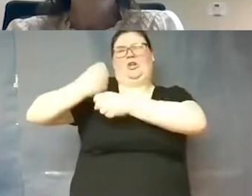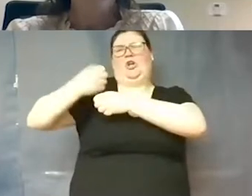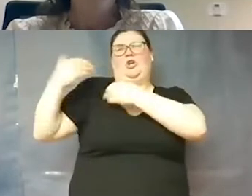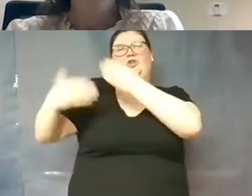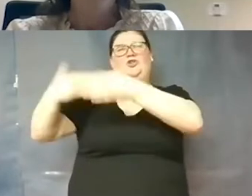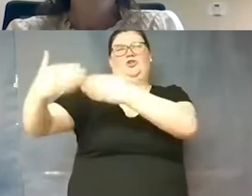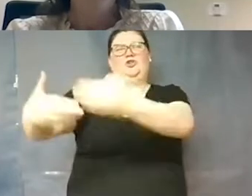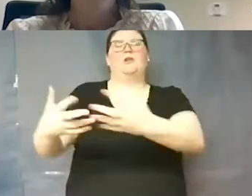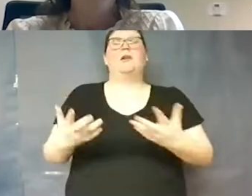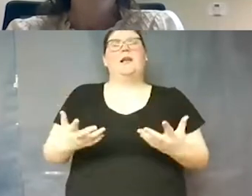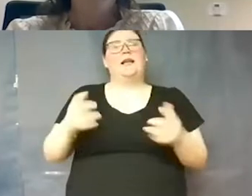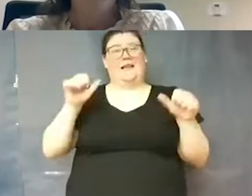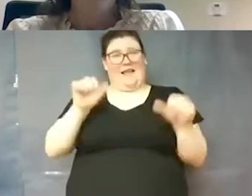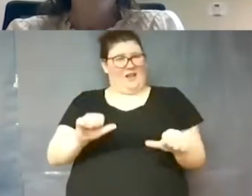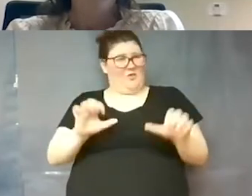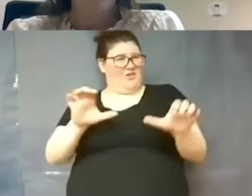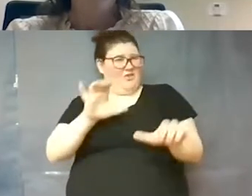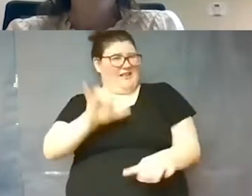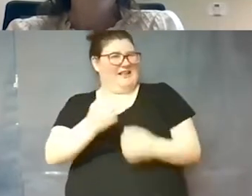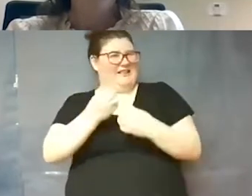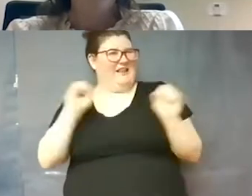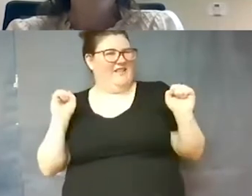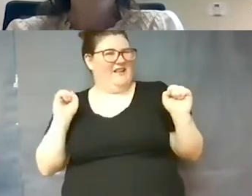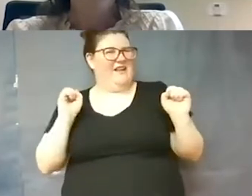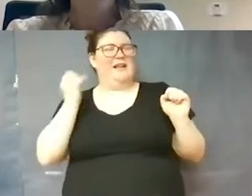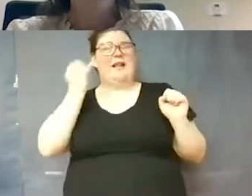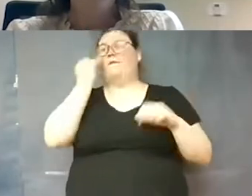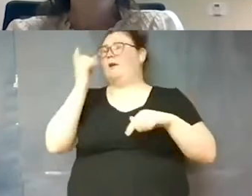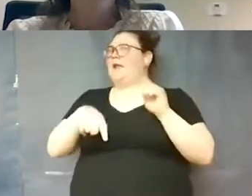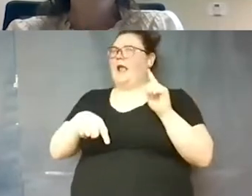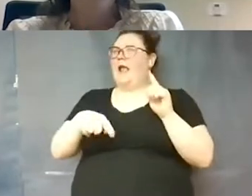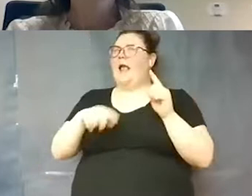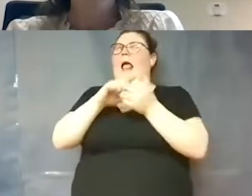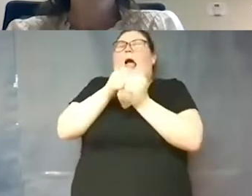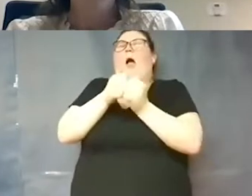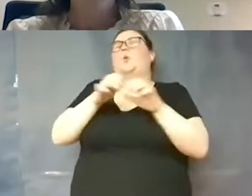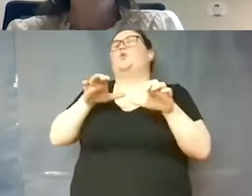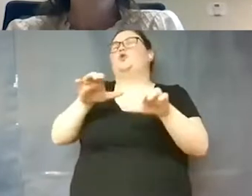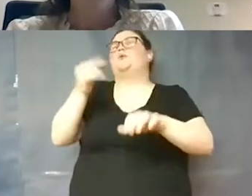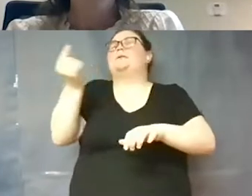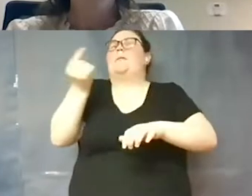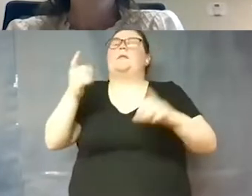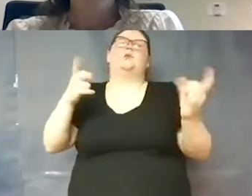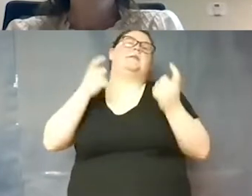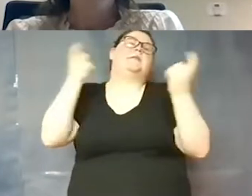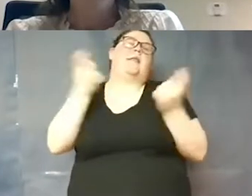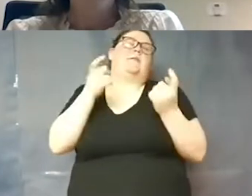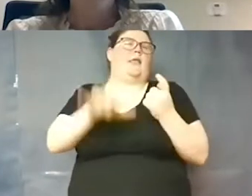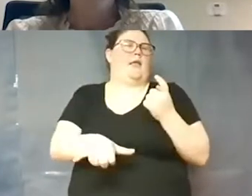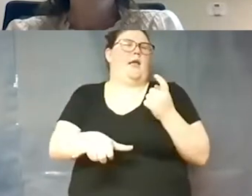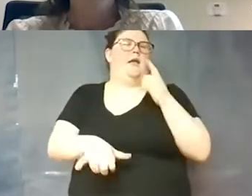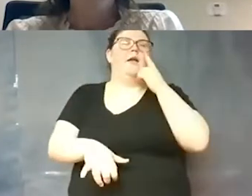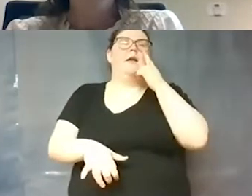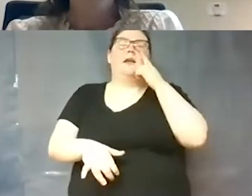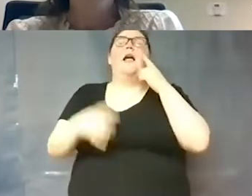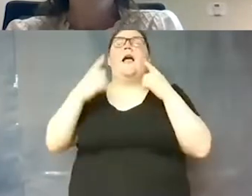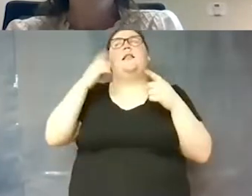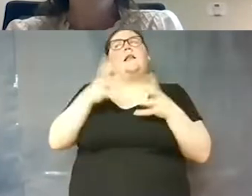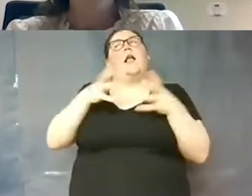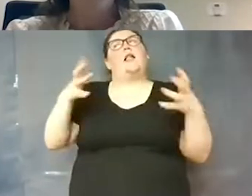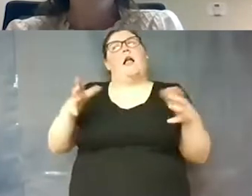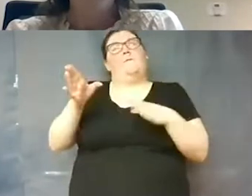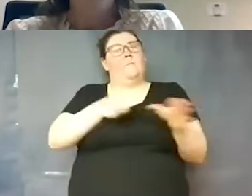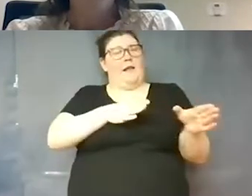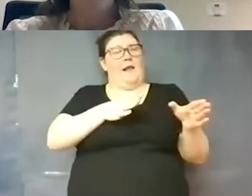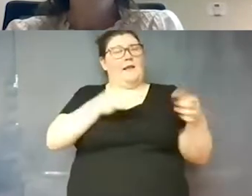can we do that safely and if we can't how do we do something to celebrate that so i think there's a lot of planning going on